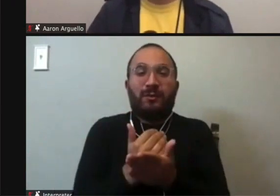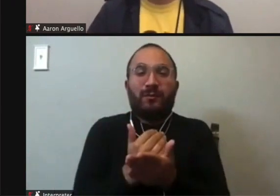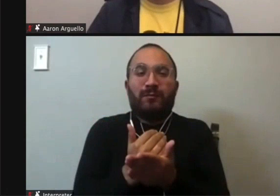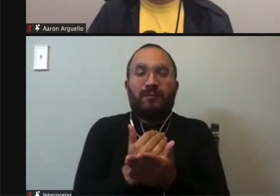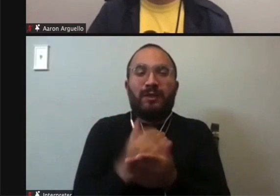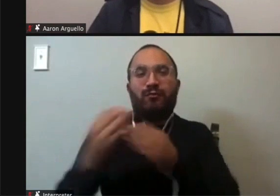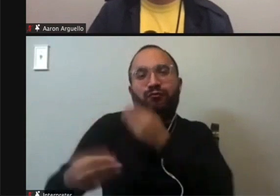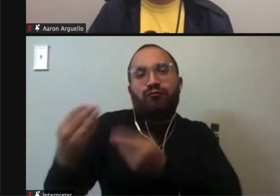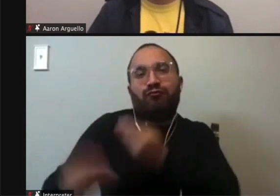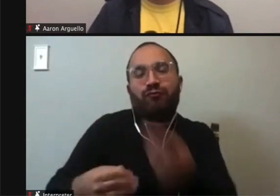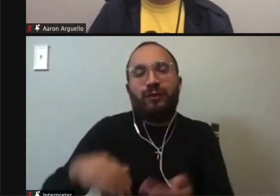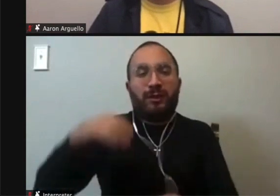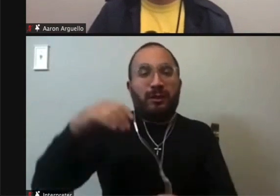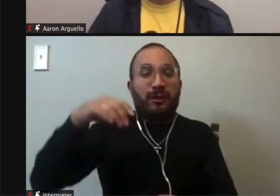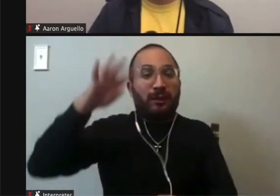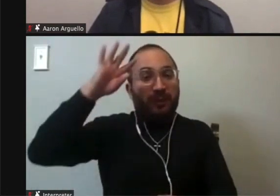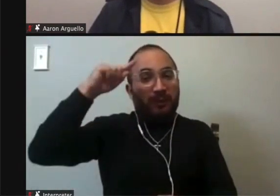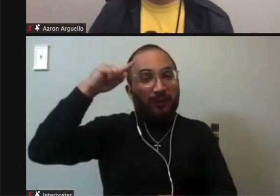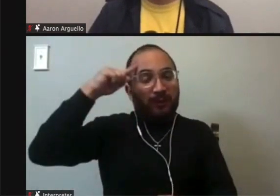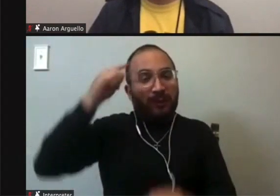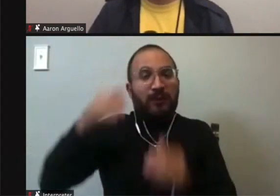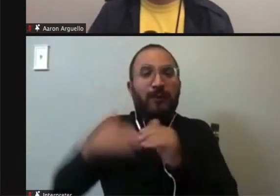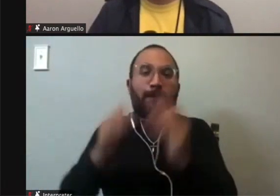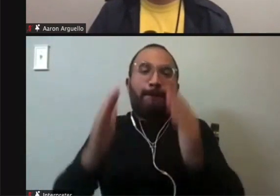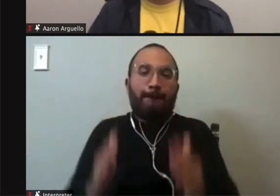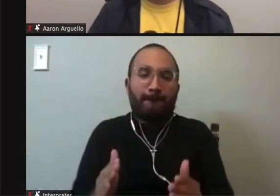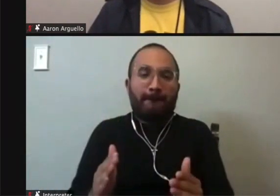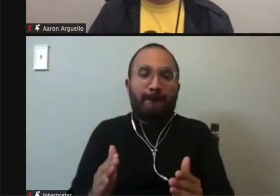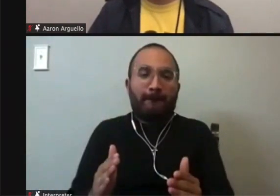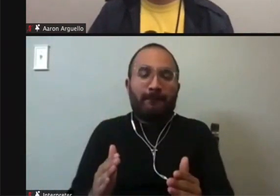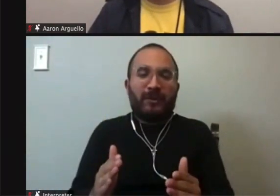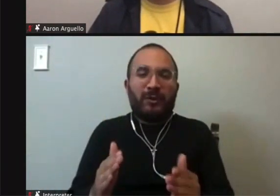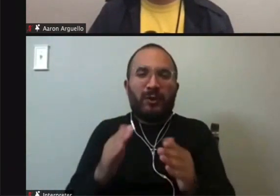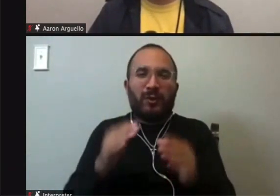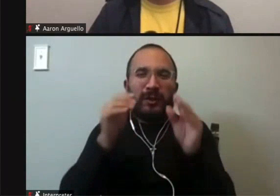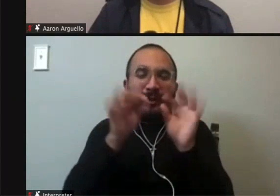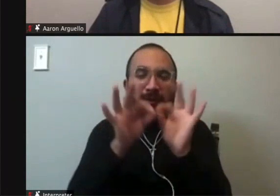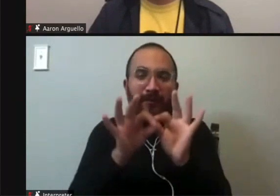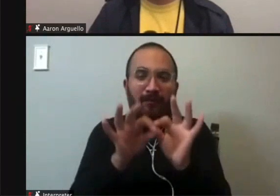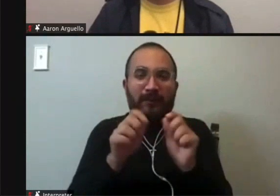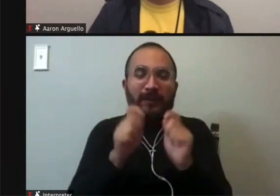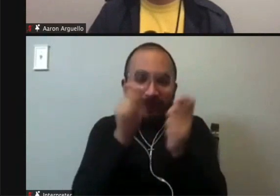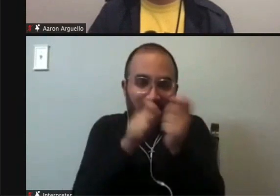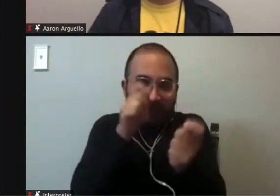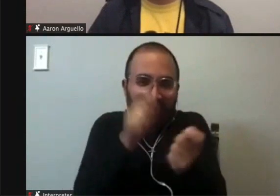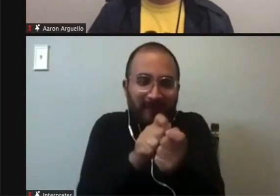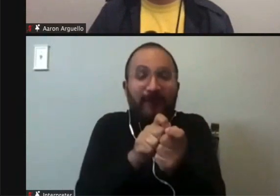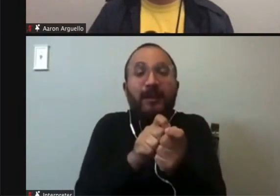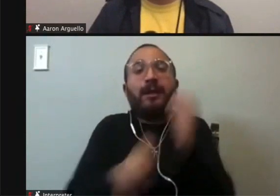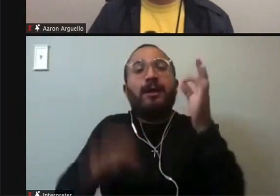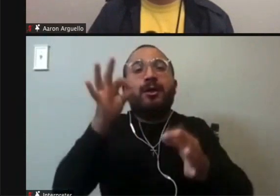to bring much needed fairness and balance to a currently monolithic court. It's been all Republican for the last 22